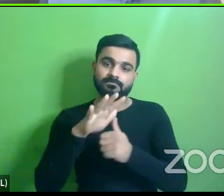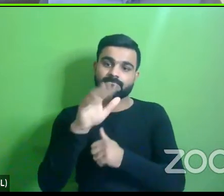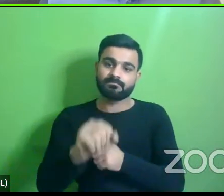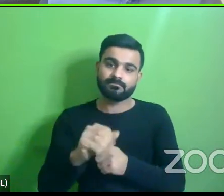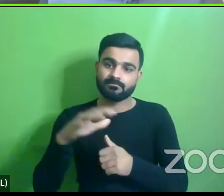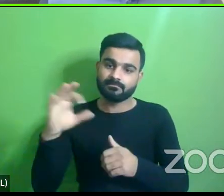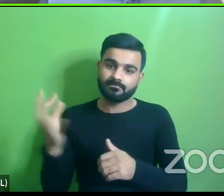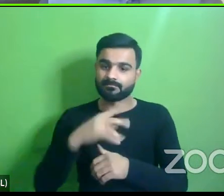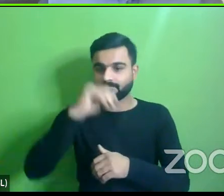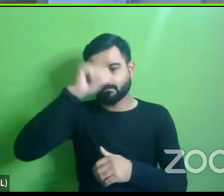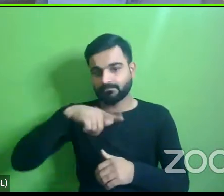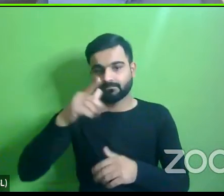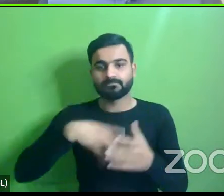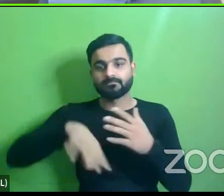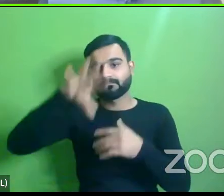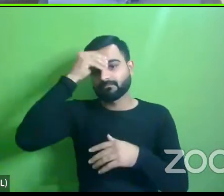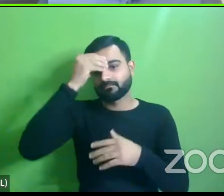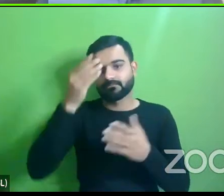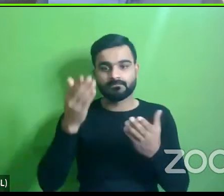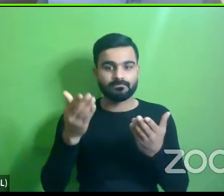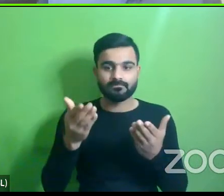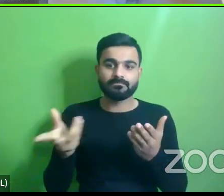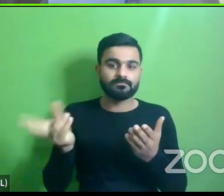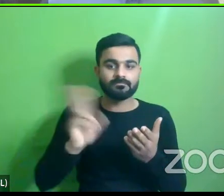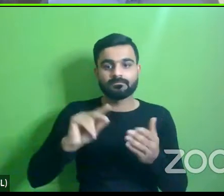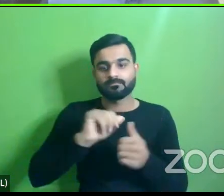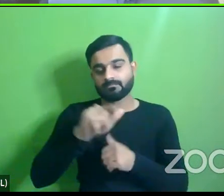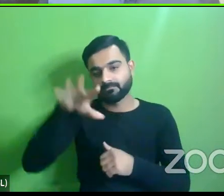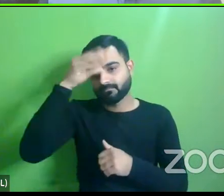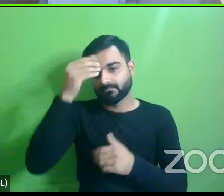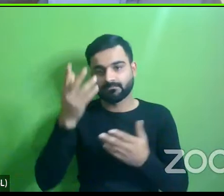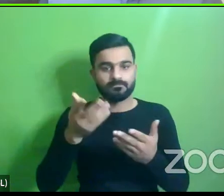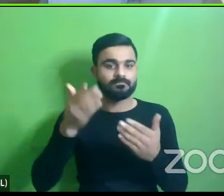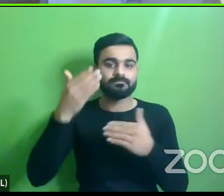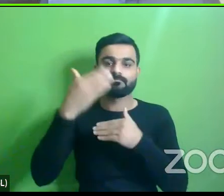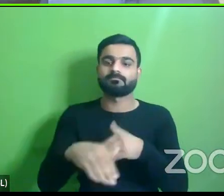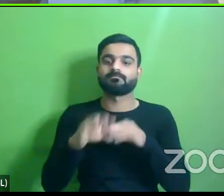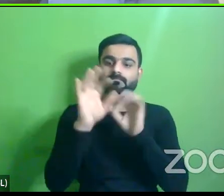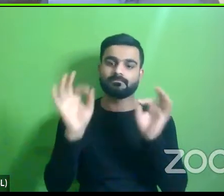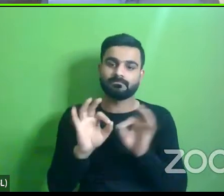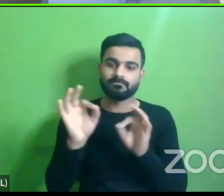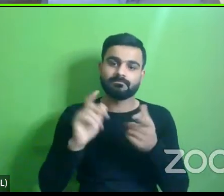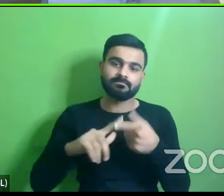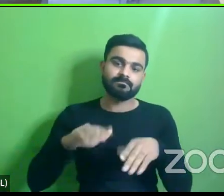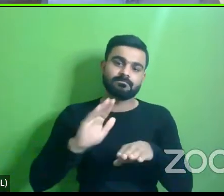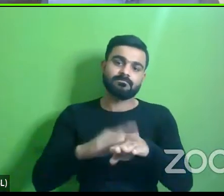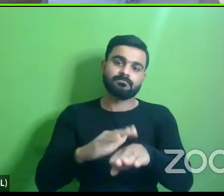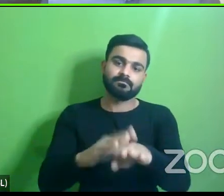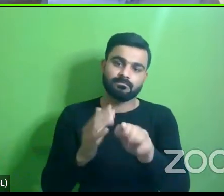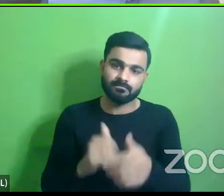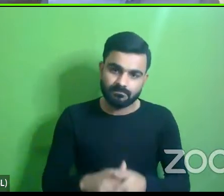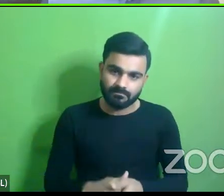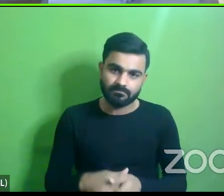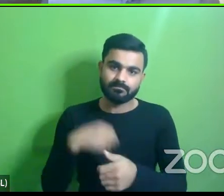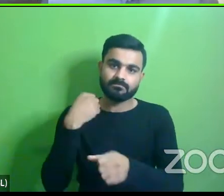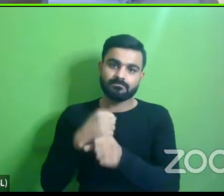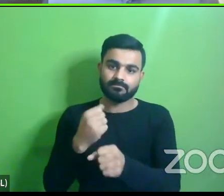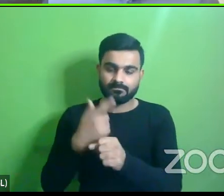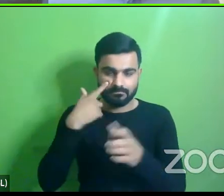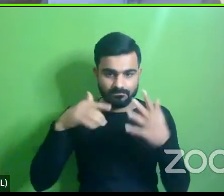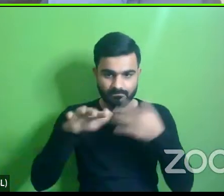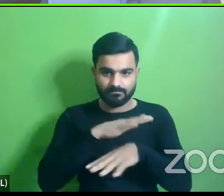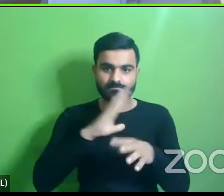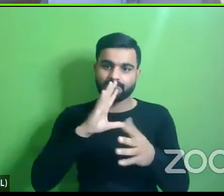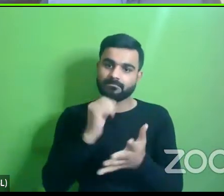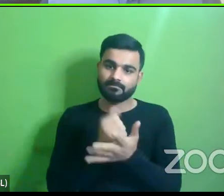new to india we are learning we all are learning and there is no precedence and in this journey it is the government's primary role to make